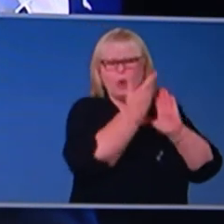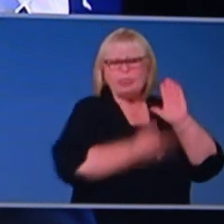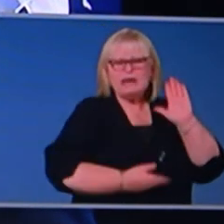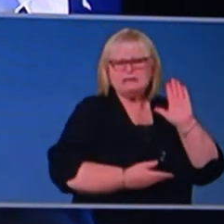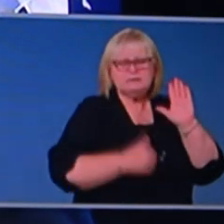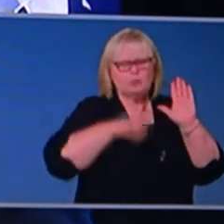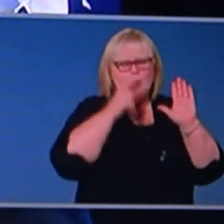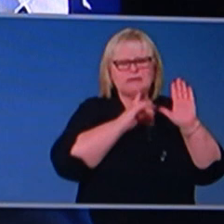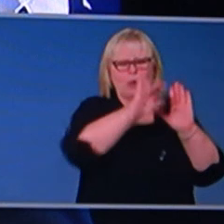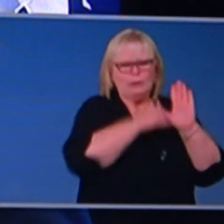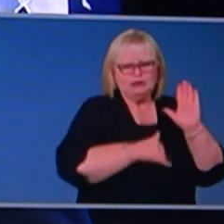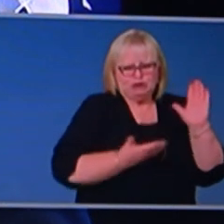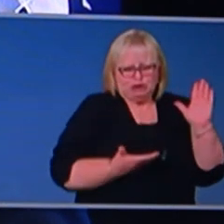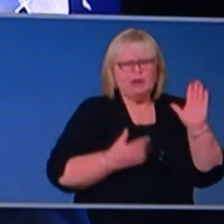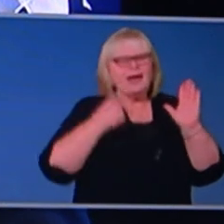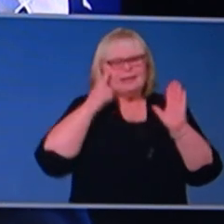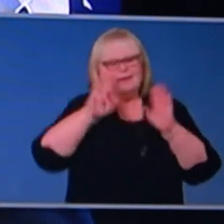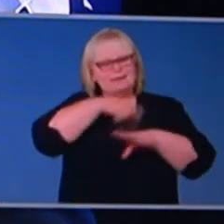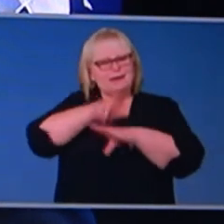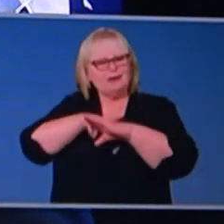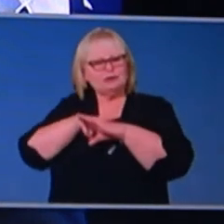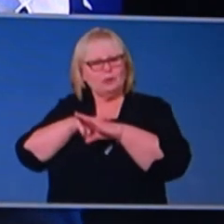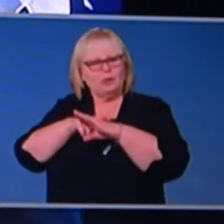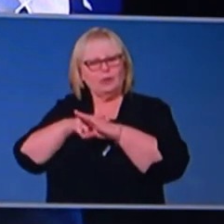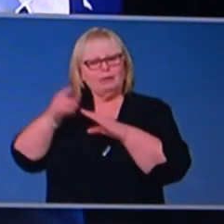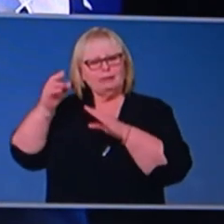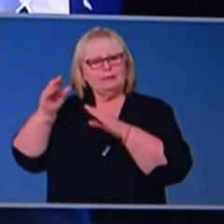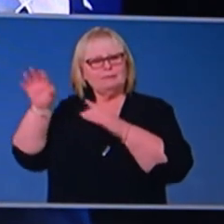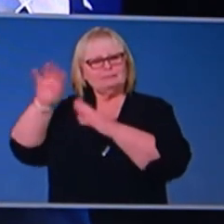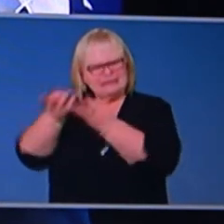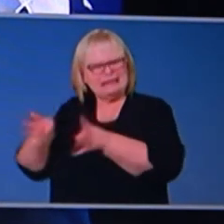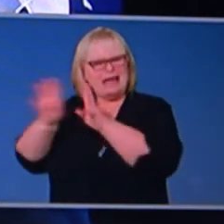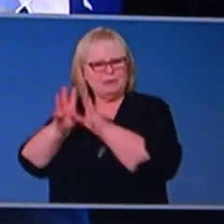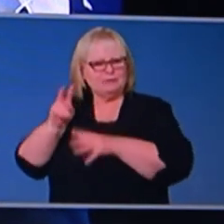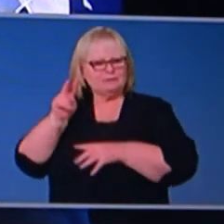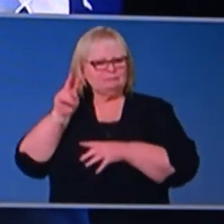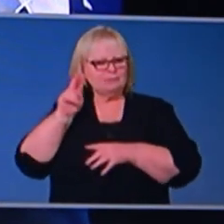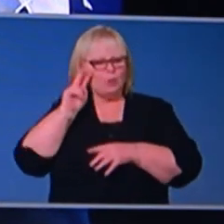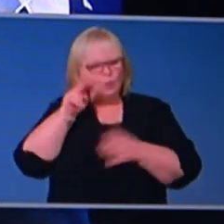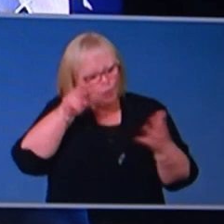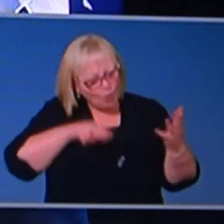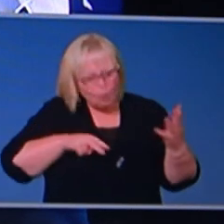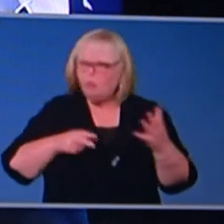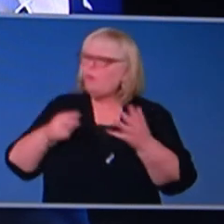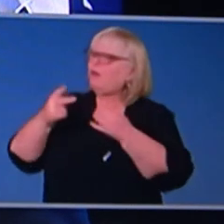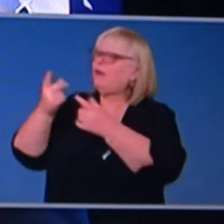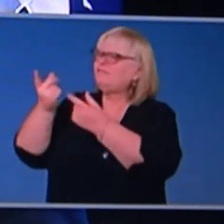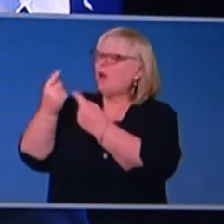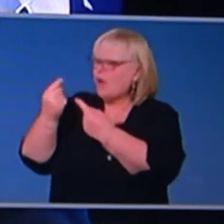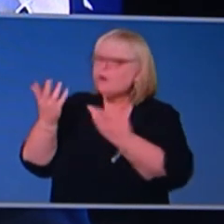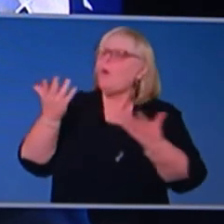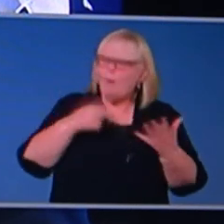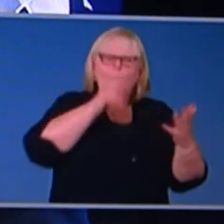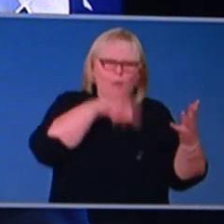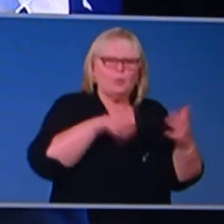all. It's important that the National Cabinet, uh, consider that based on the best possible, uh, medical advice. I think that's, that's certainly the approach.